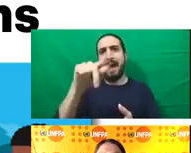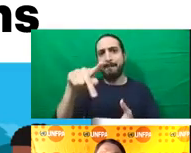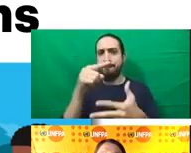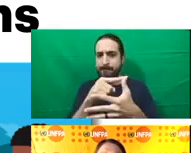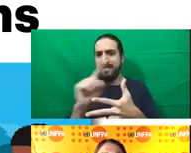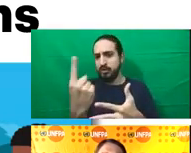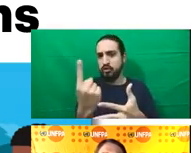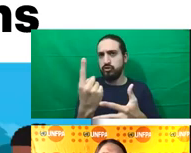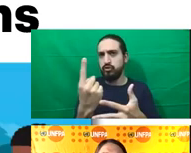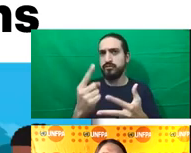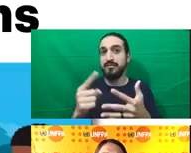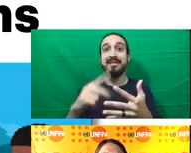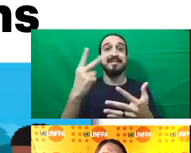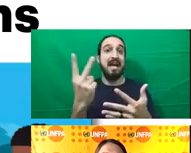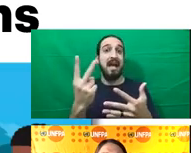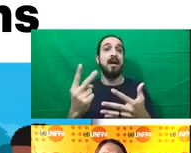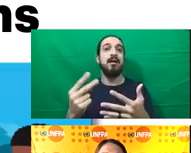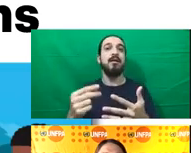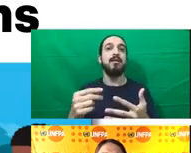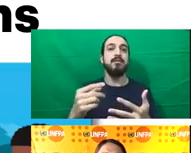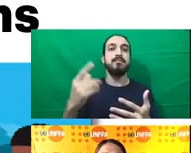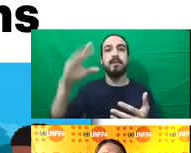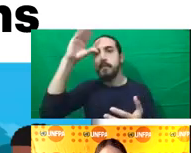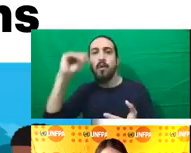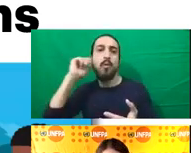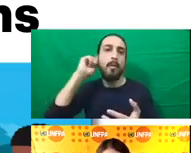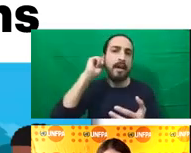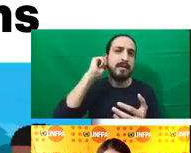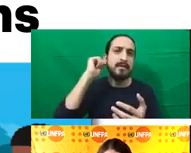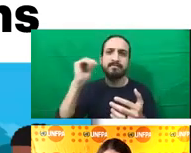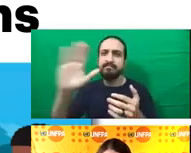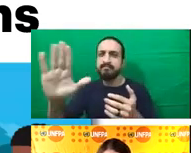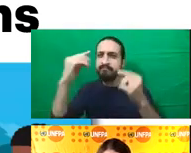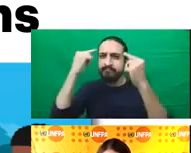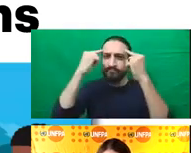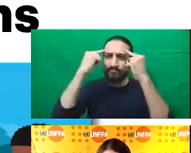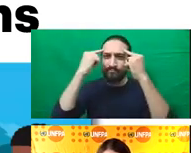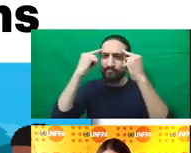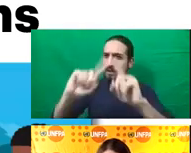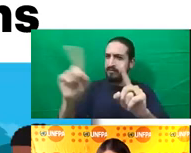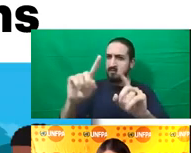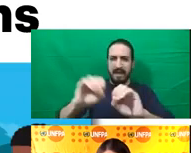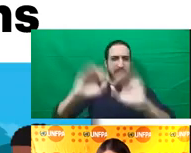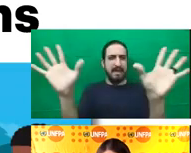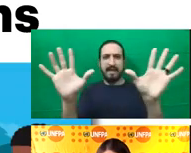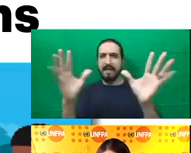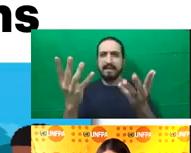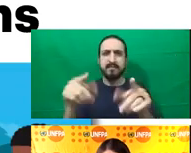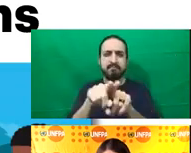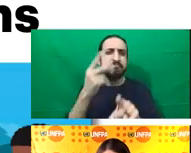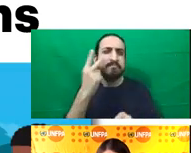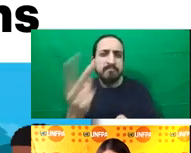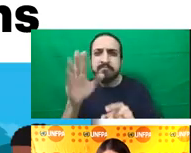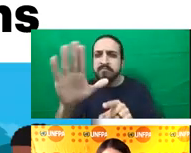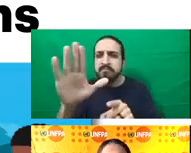analysis of gender considerations across NAP documents, we do see some instances where there are gender-specific issues